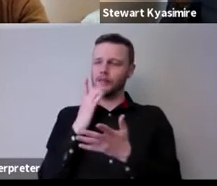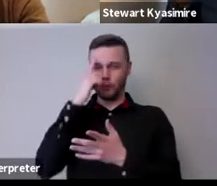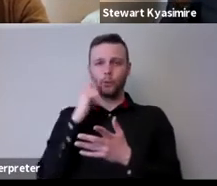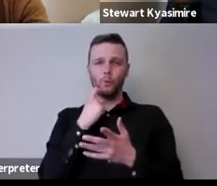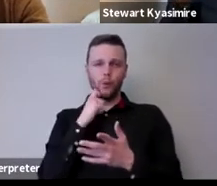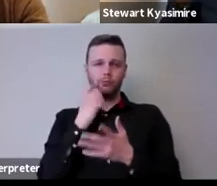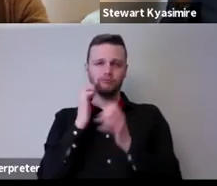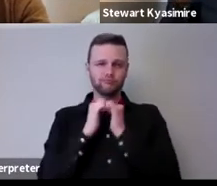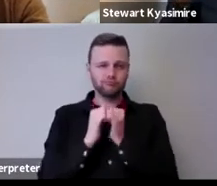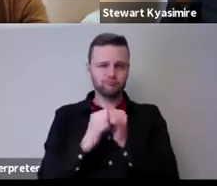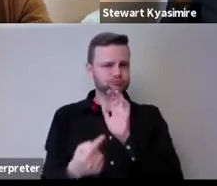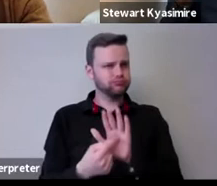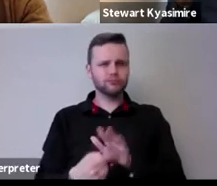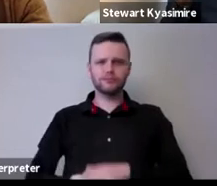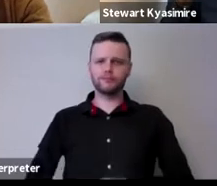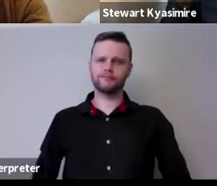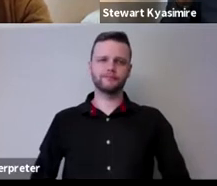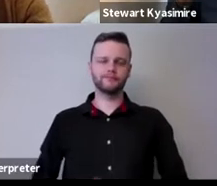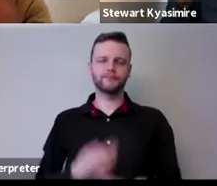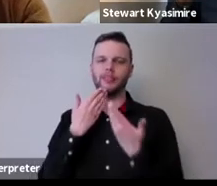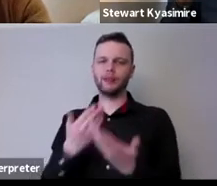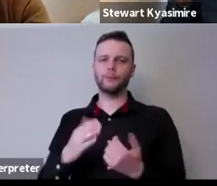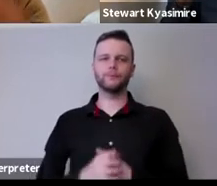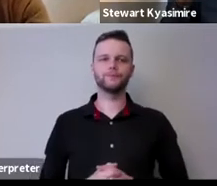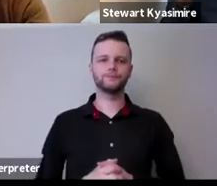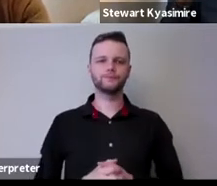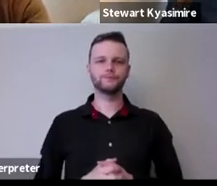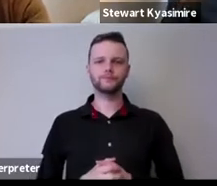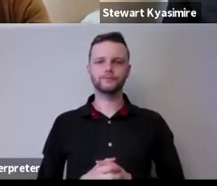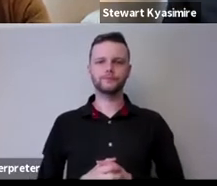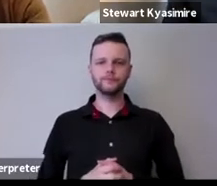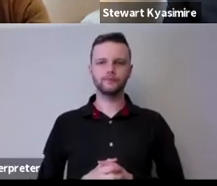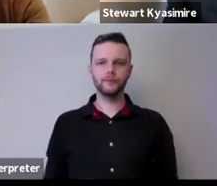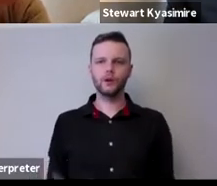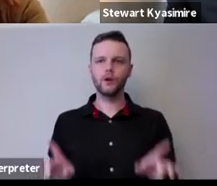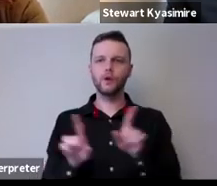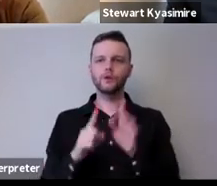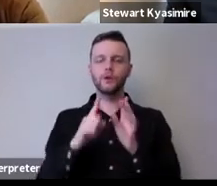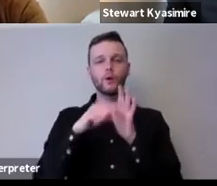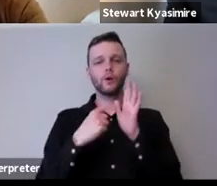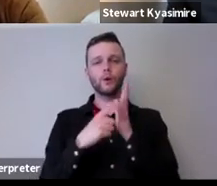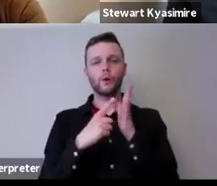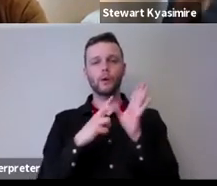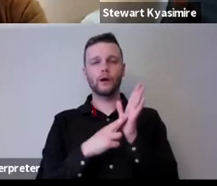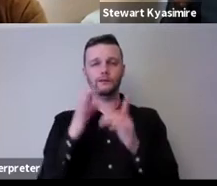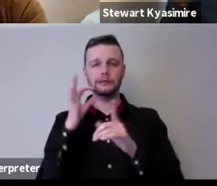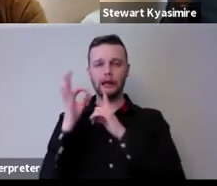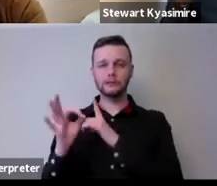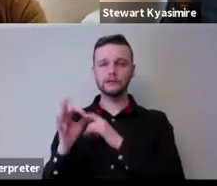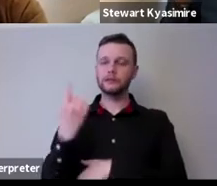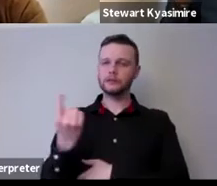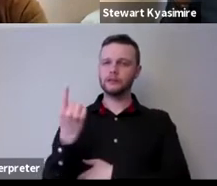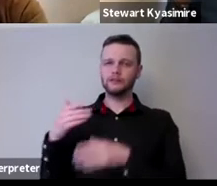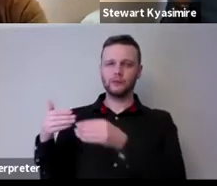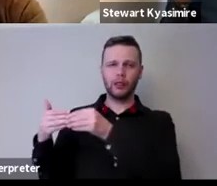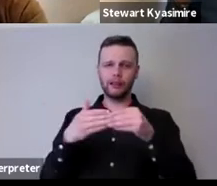thank you and one you had the unenviable task of leading a cohort